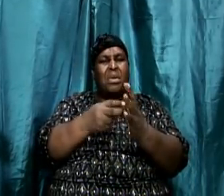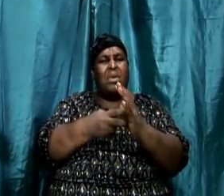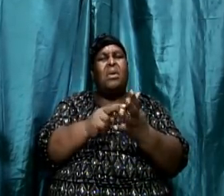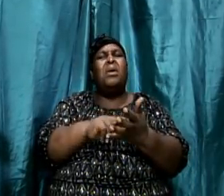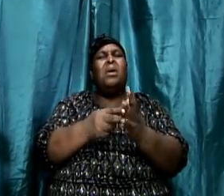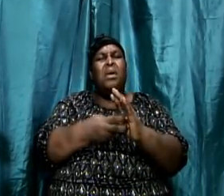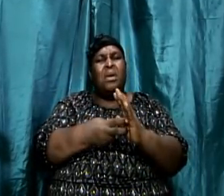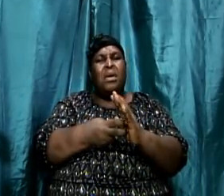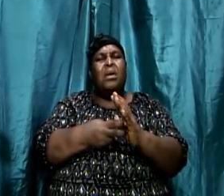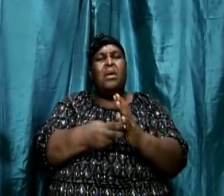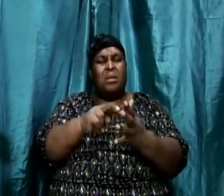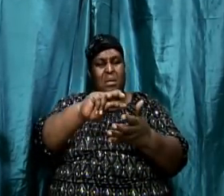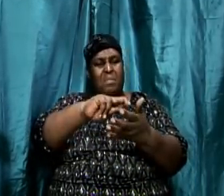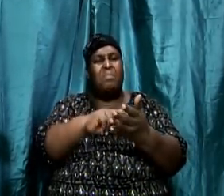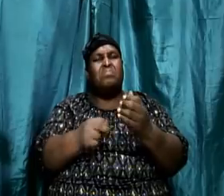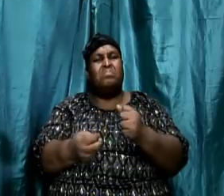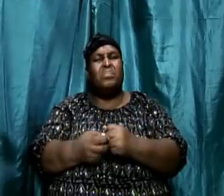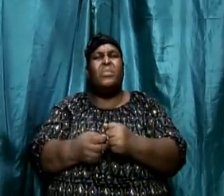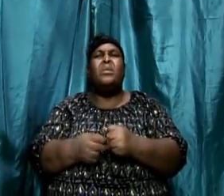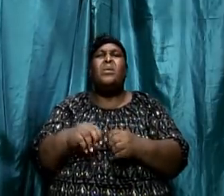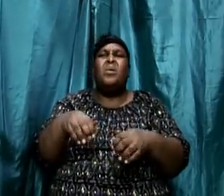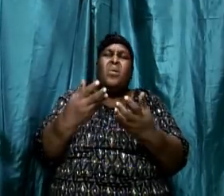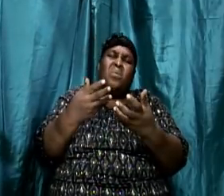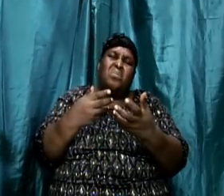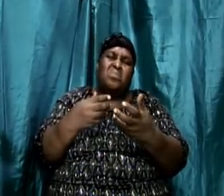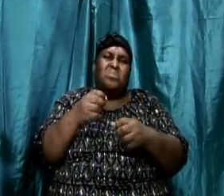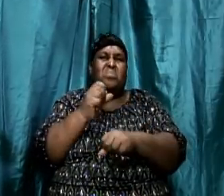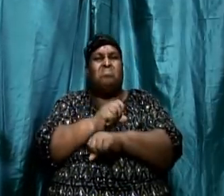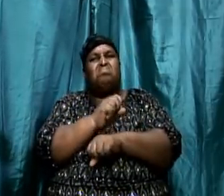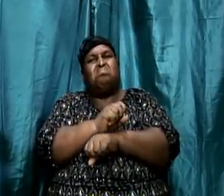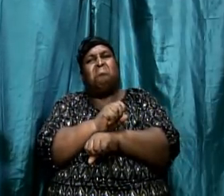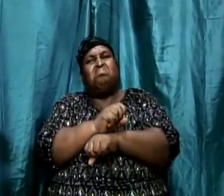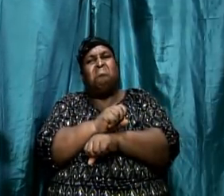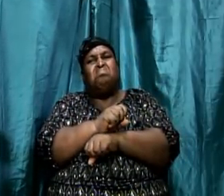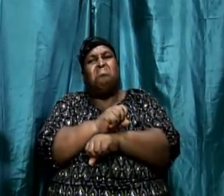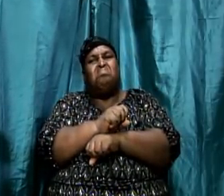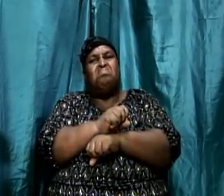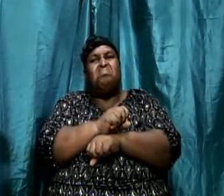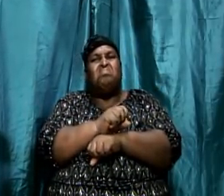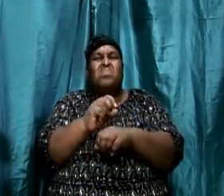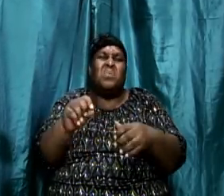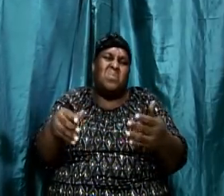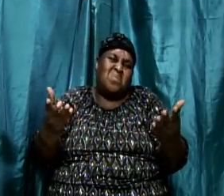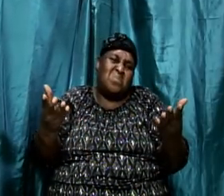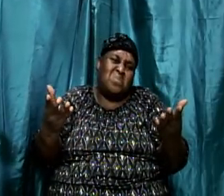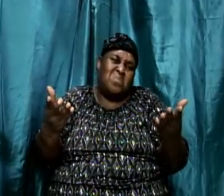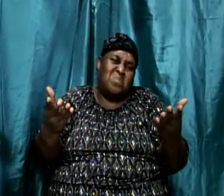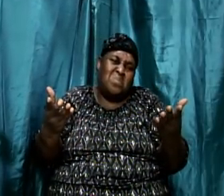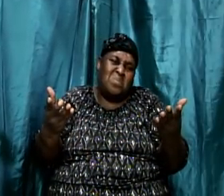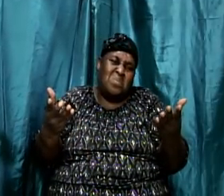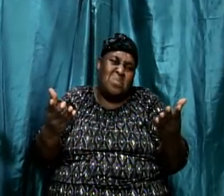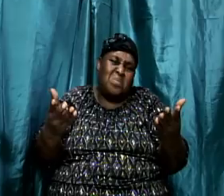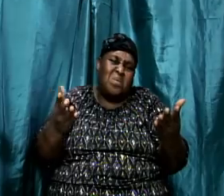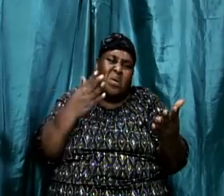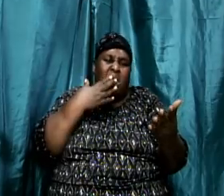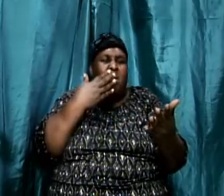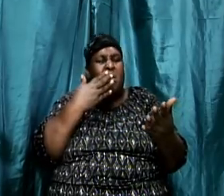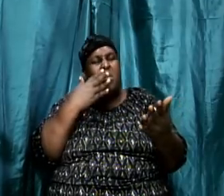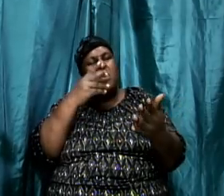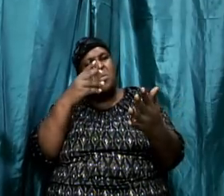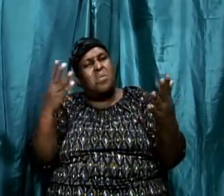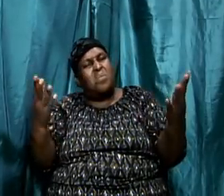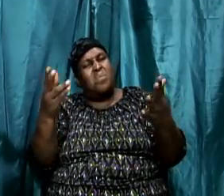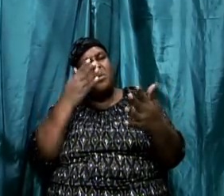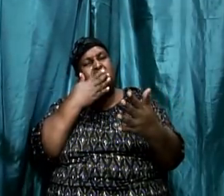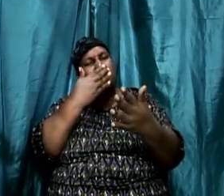a third step, which is application. How does it work? In other words, how does it apply to me? You know, Bishop is talking about walking in the word,